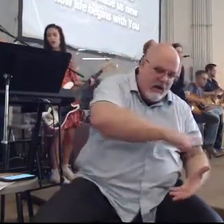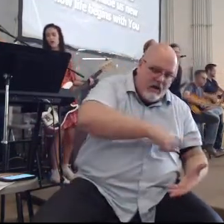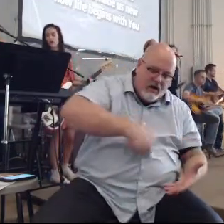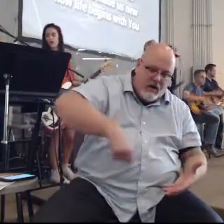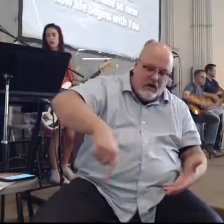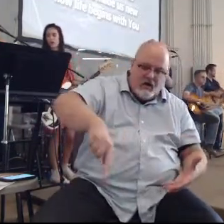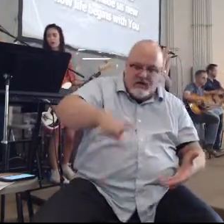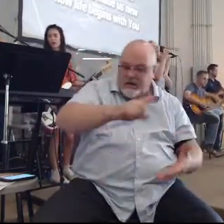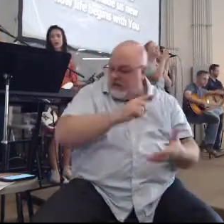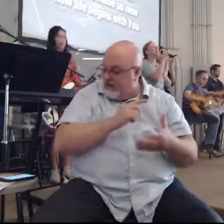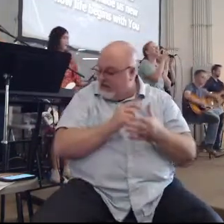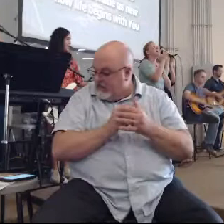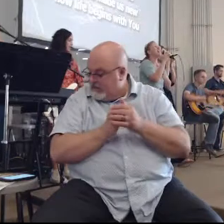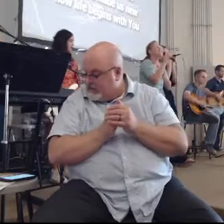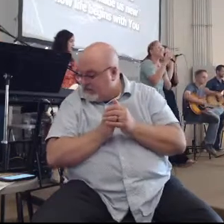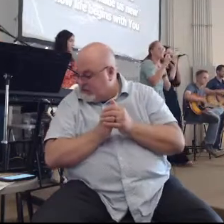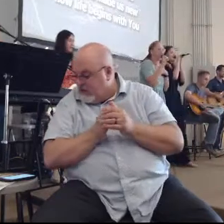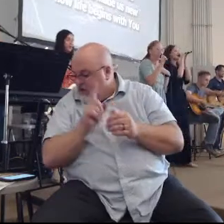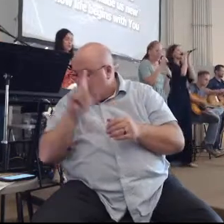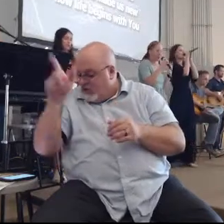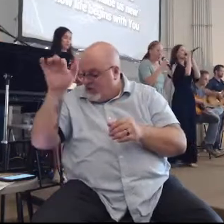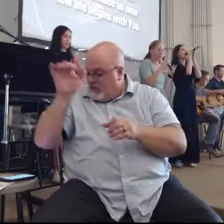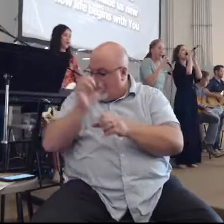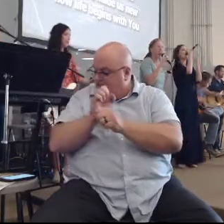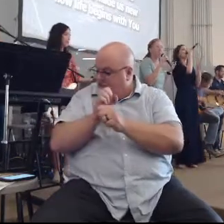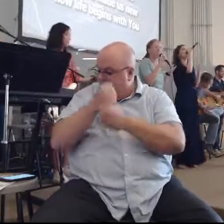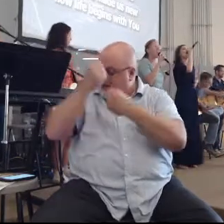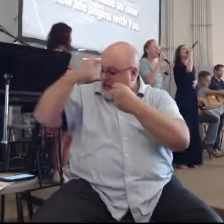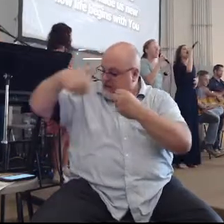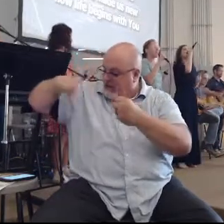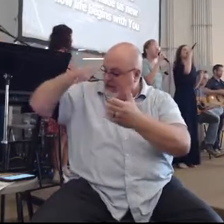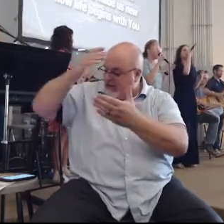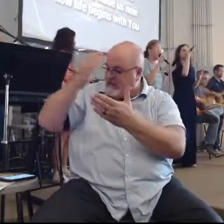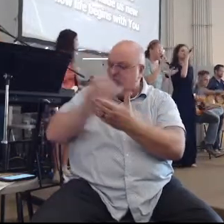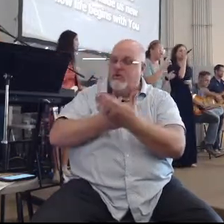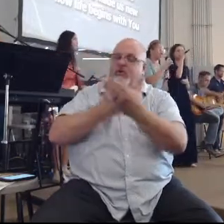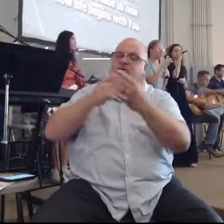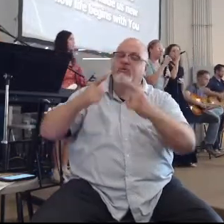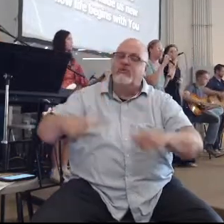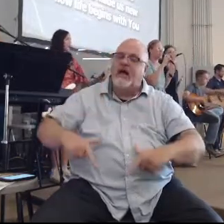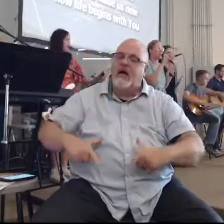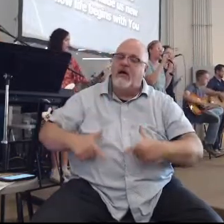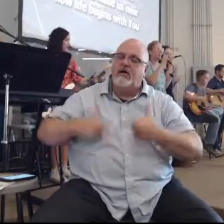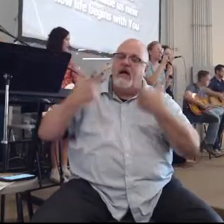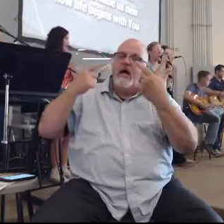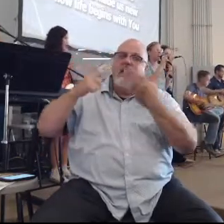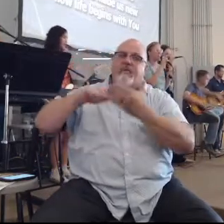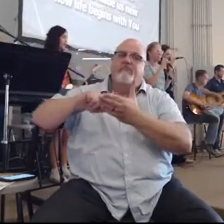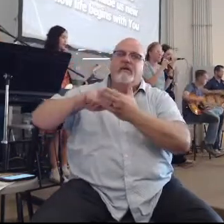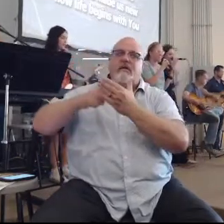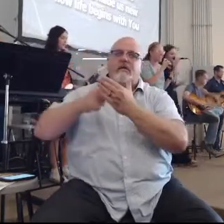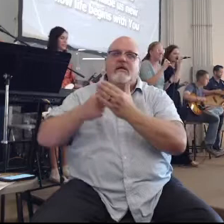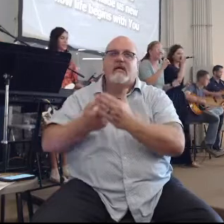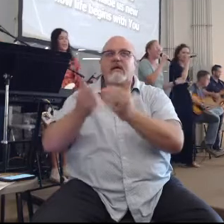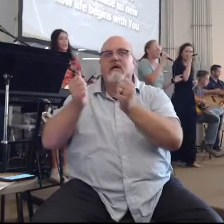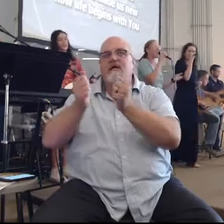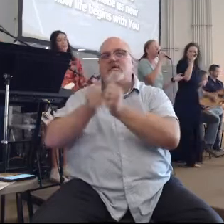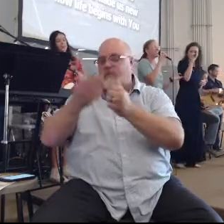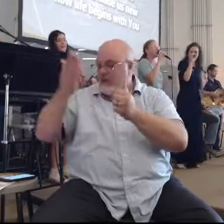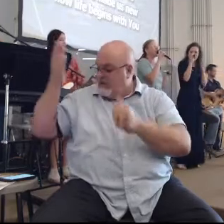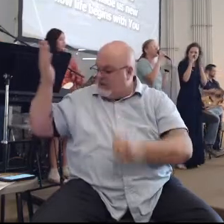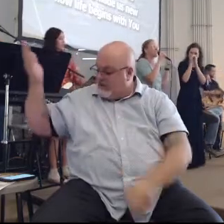on us, we have made us look out like we